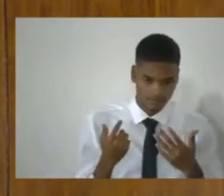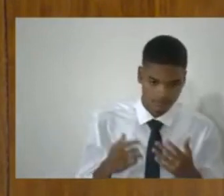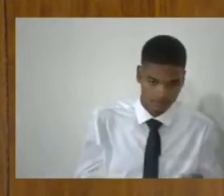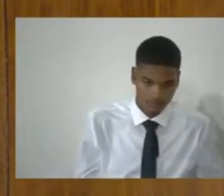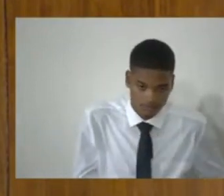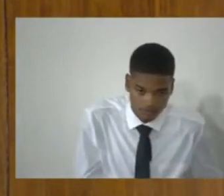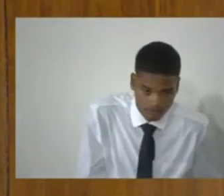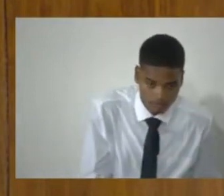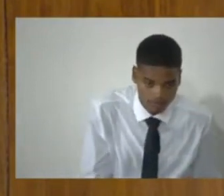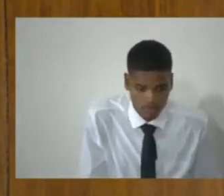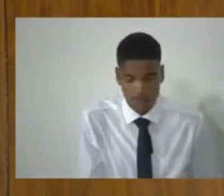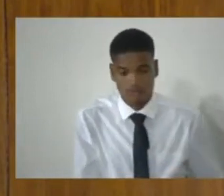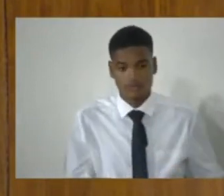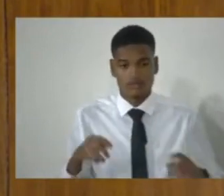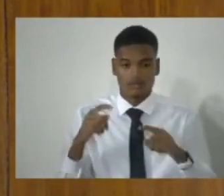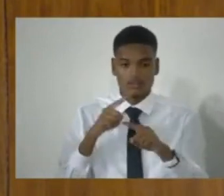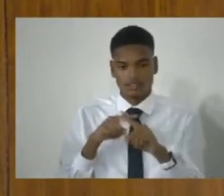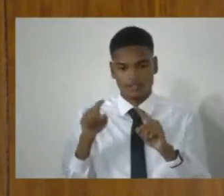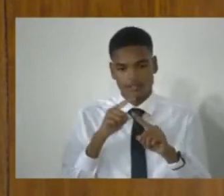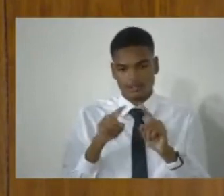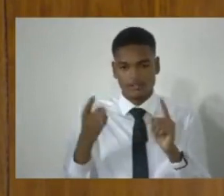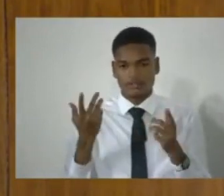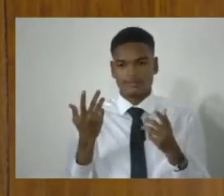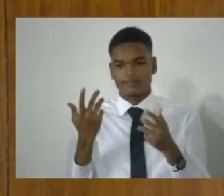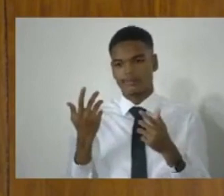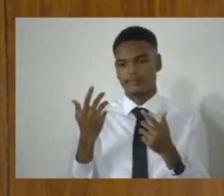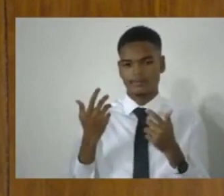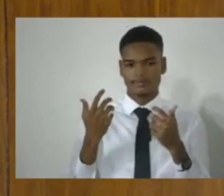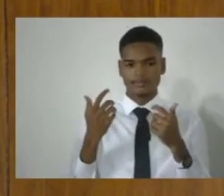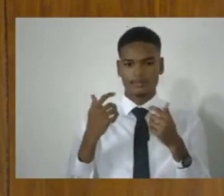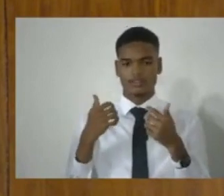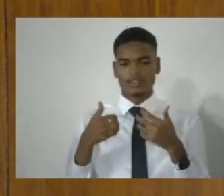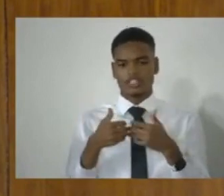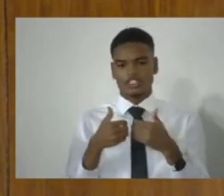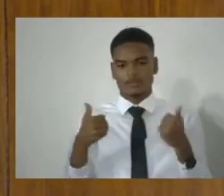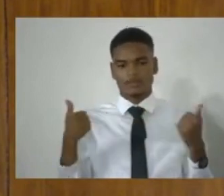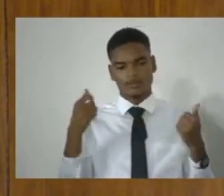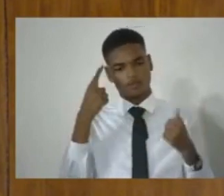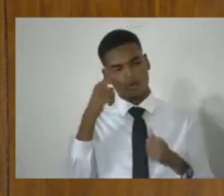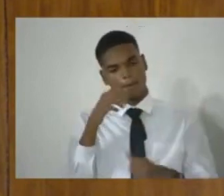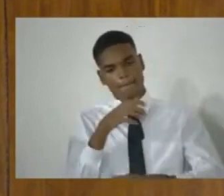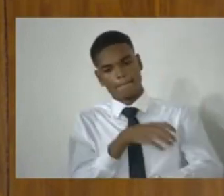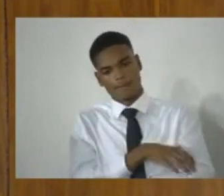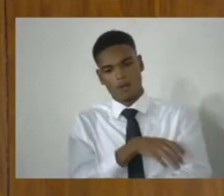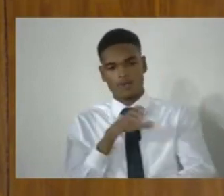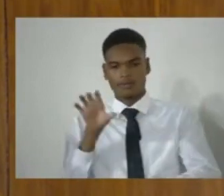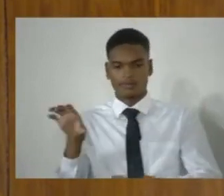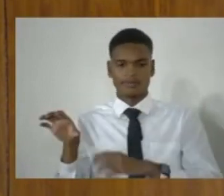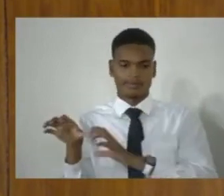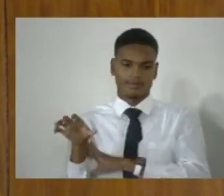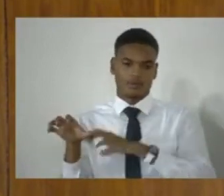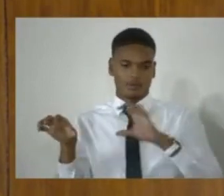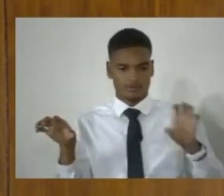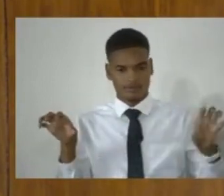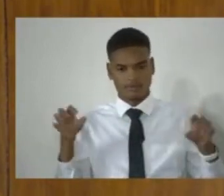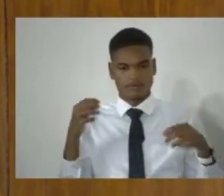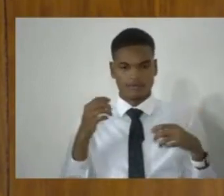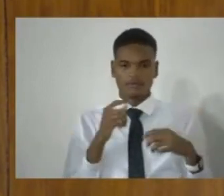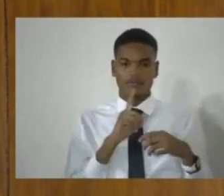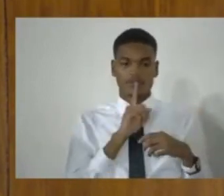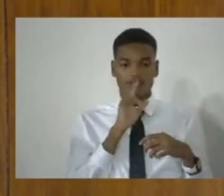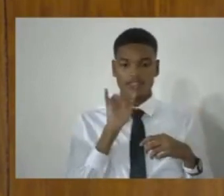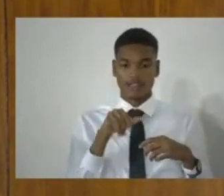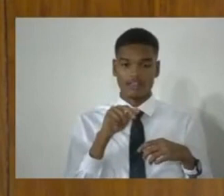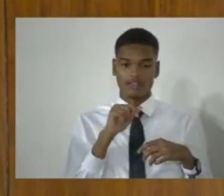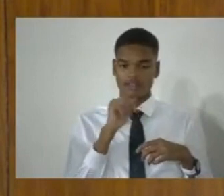trespasses on the proper province under the separation of powers, which is of the role of the judiciary, which was my main